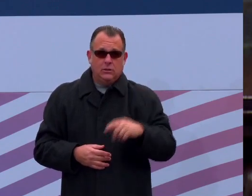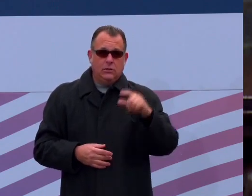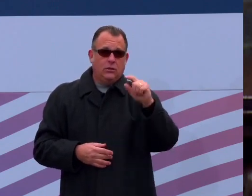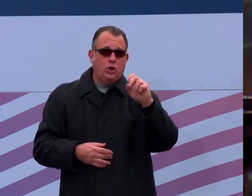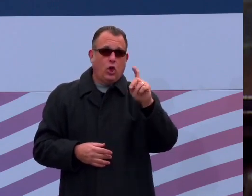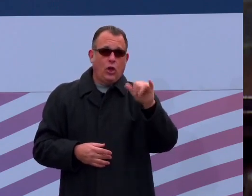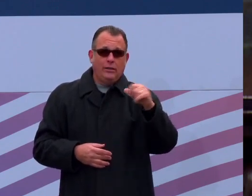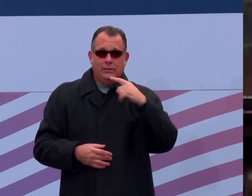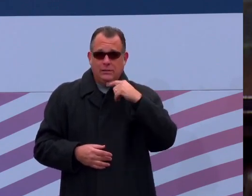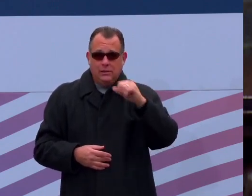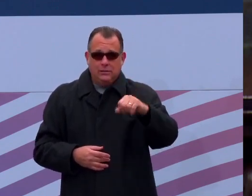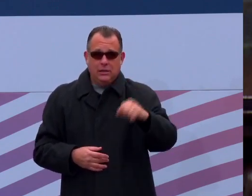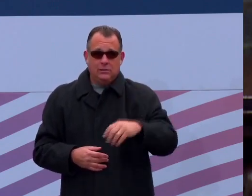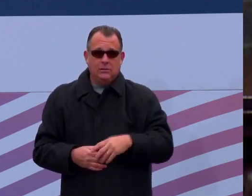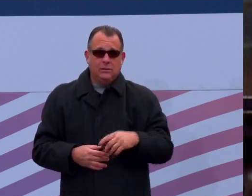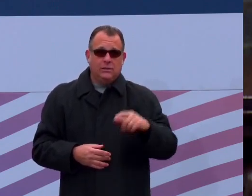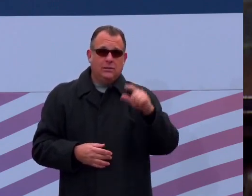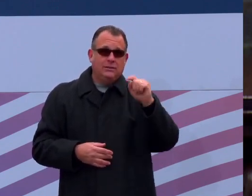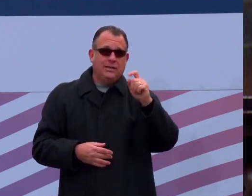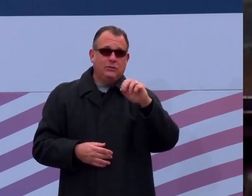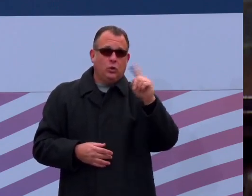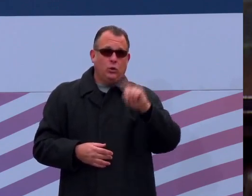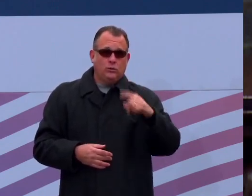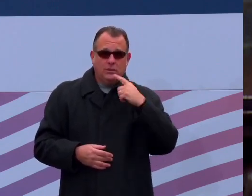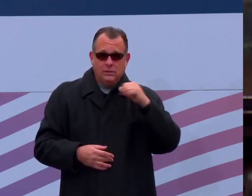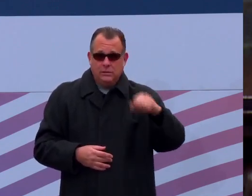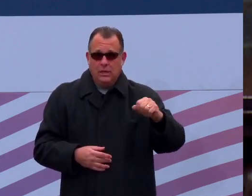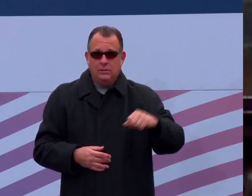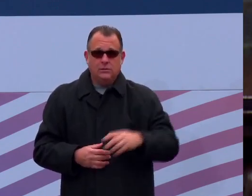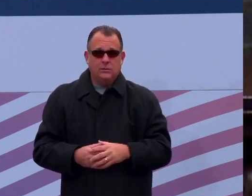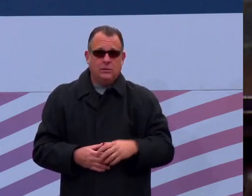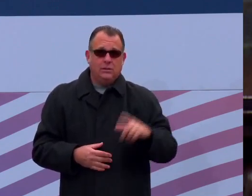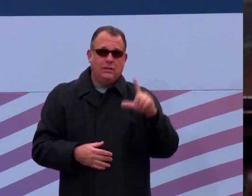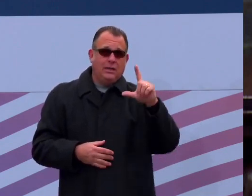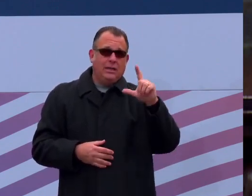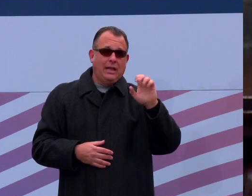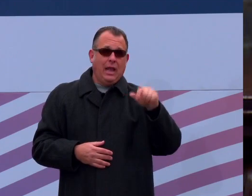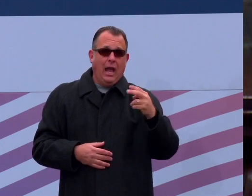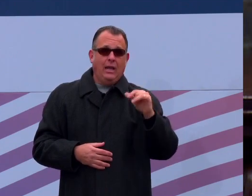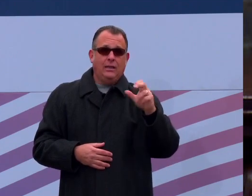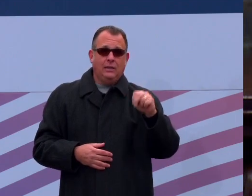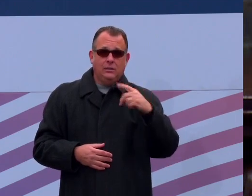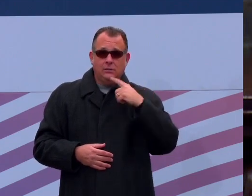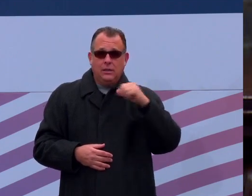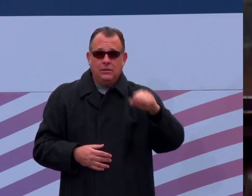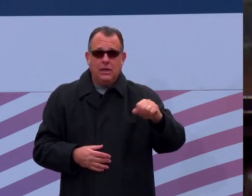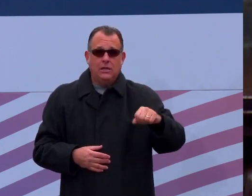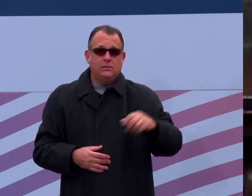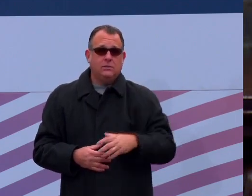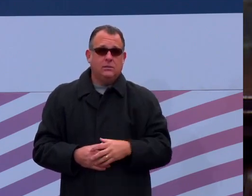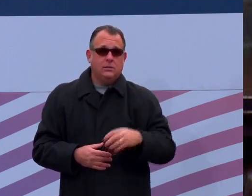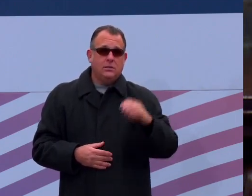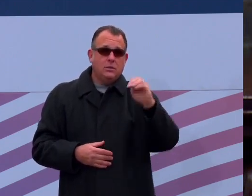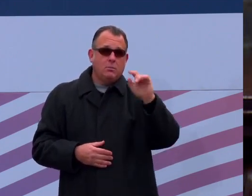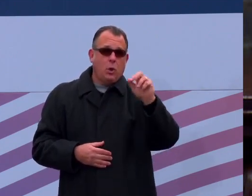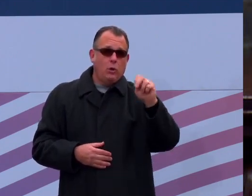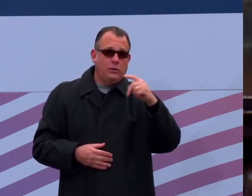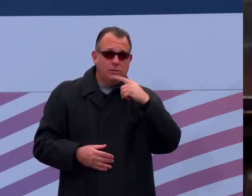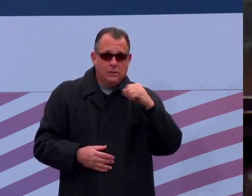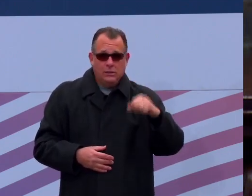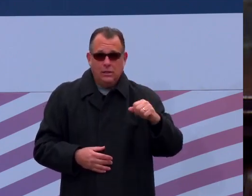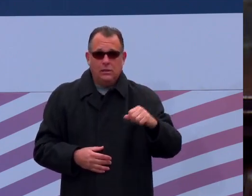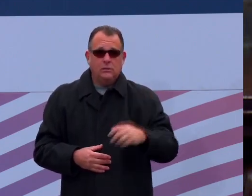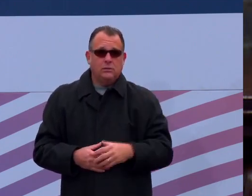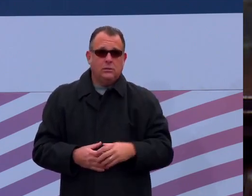Langerholtz? Aye. Laughlin? Aye. Martin. Aye. Miller.